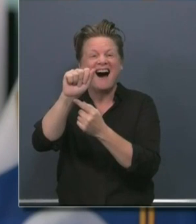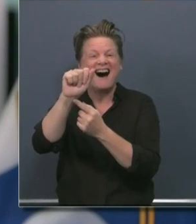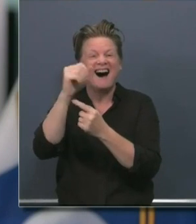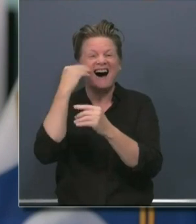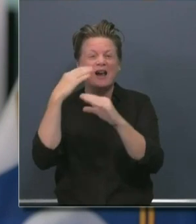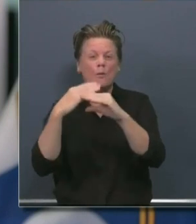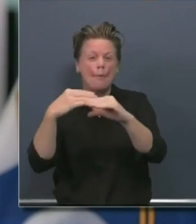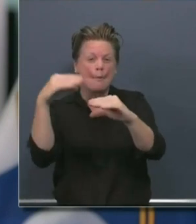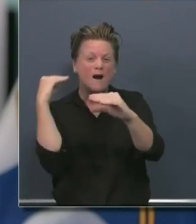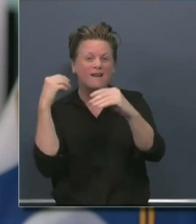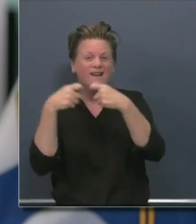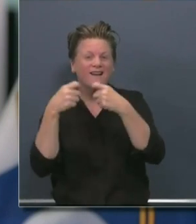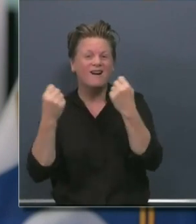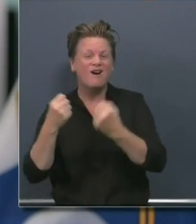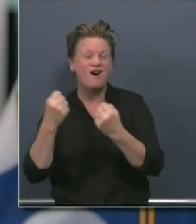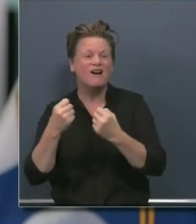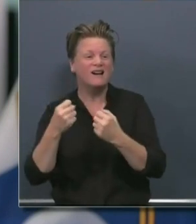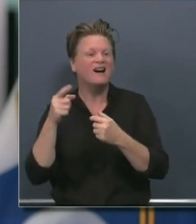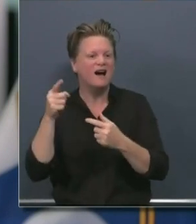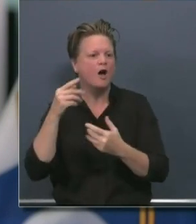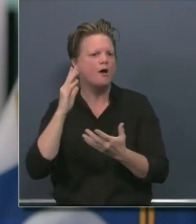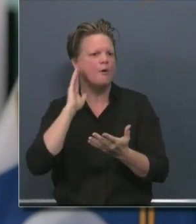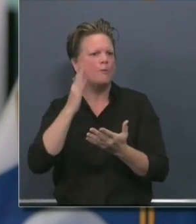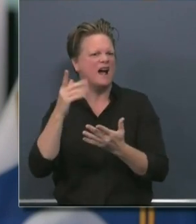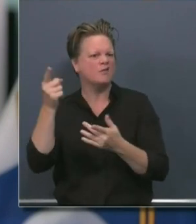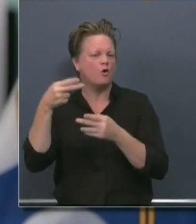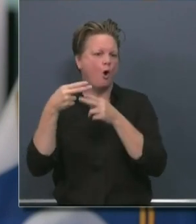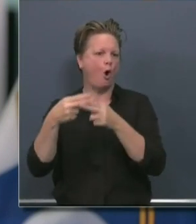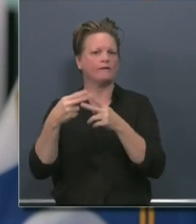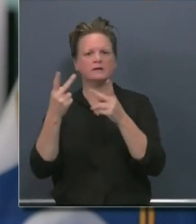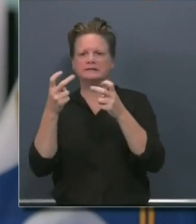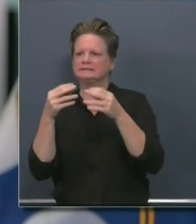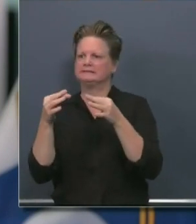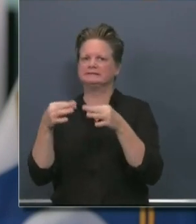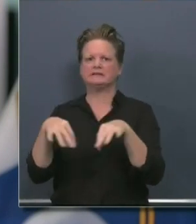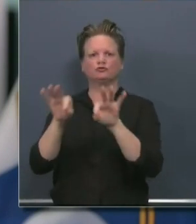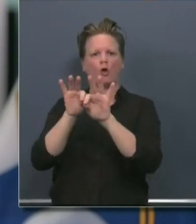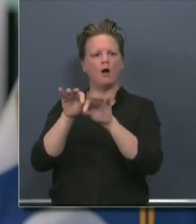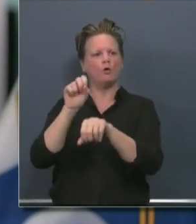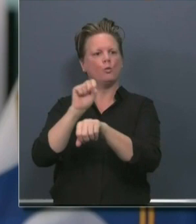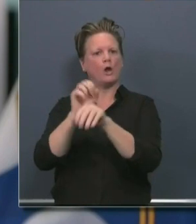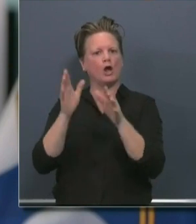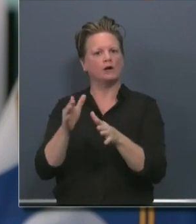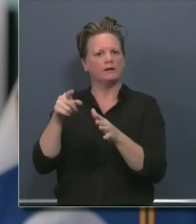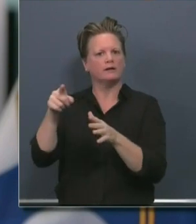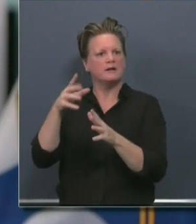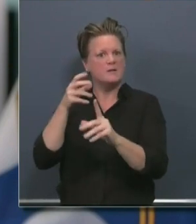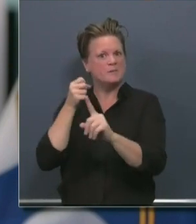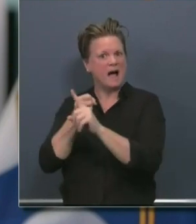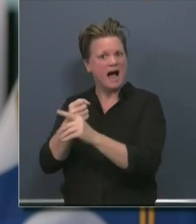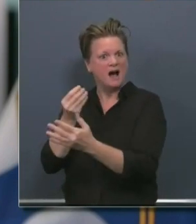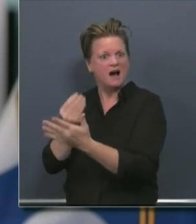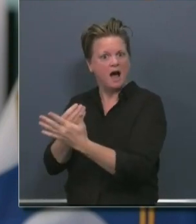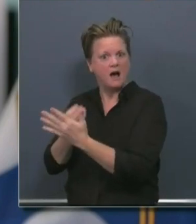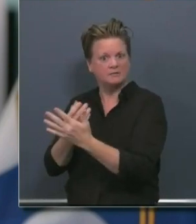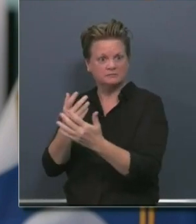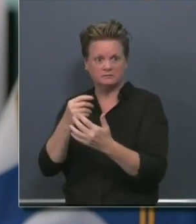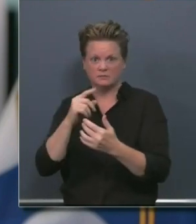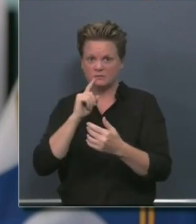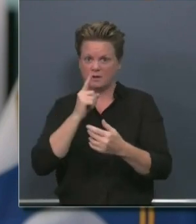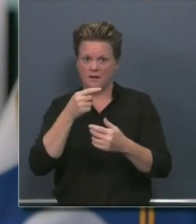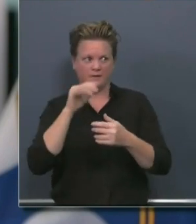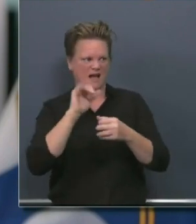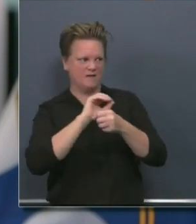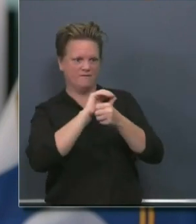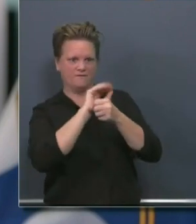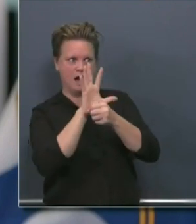car manufacturing to be an essential part of the economy during this time? And do you think that Tesla should be